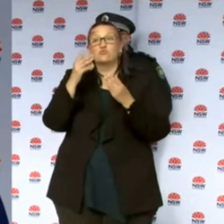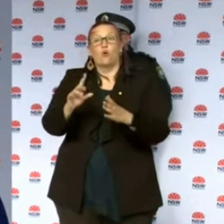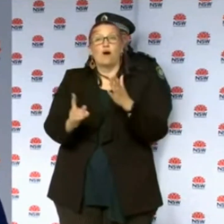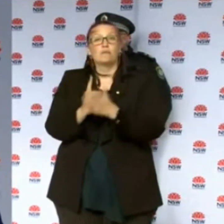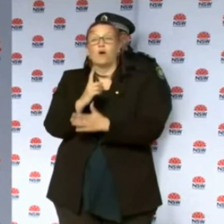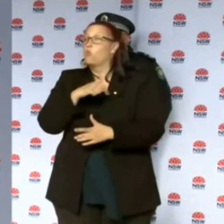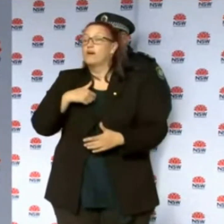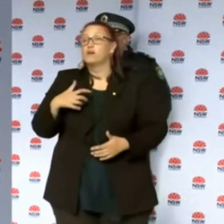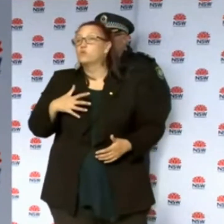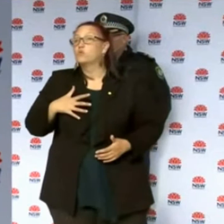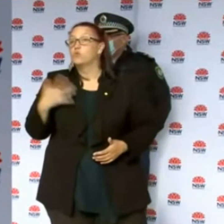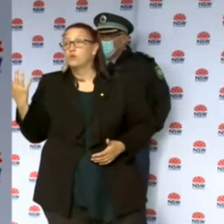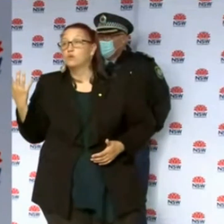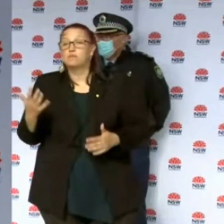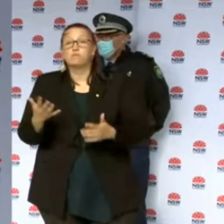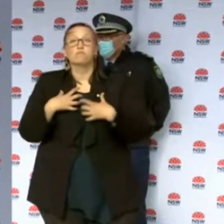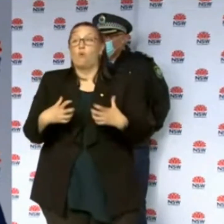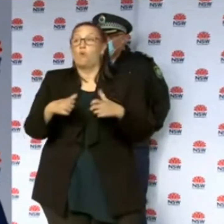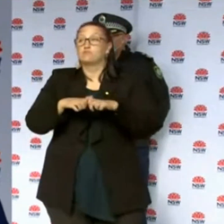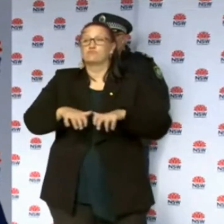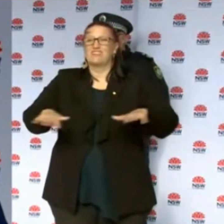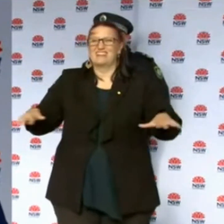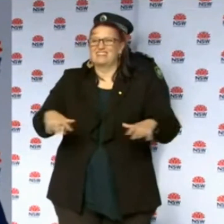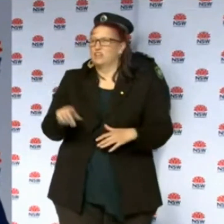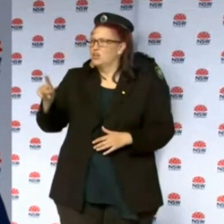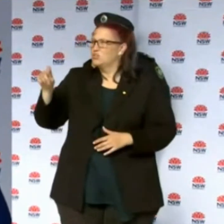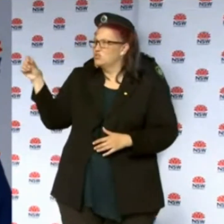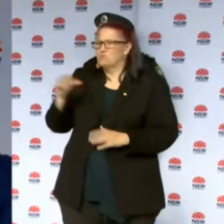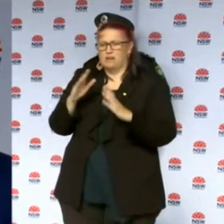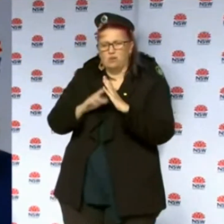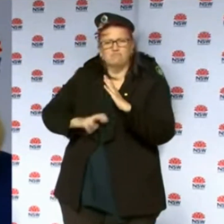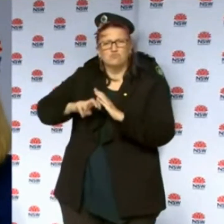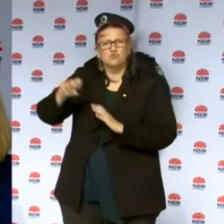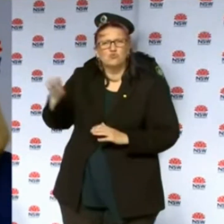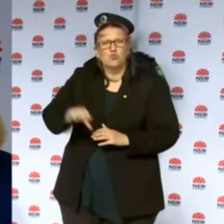are not interested in having further transmission of COVID. Can we...